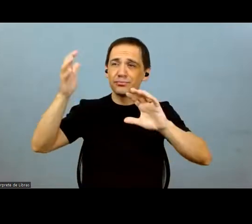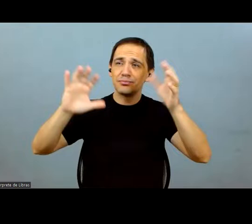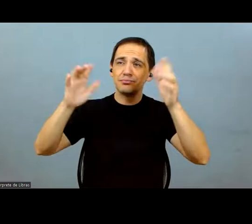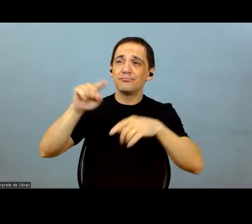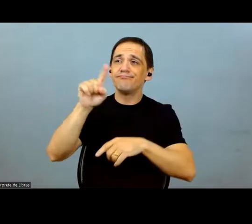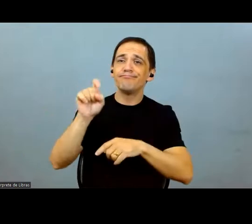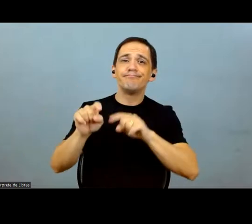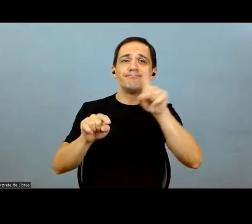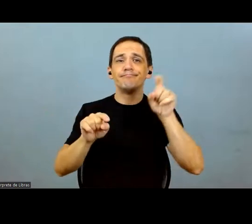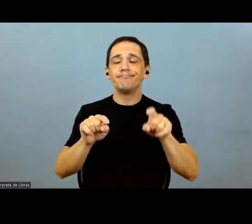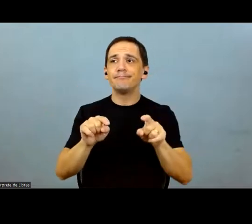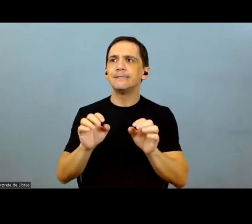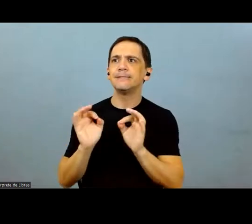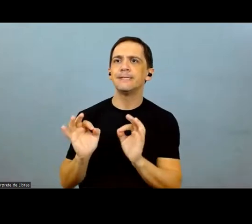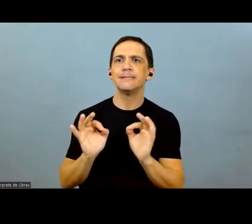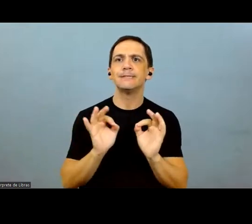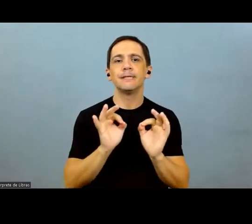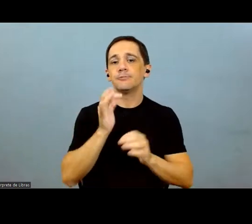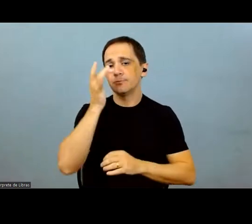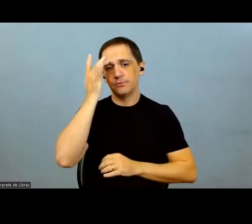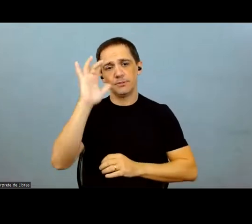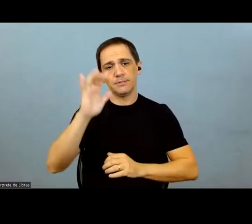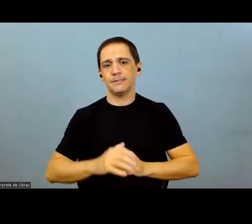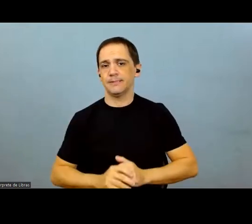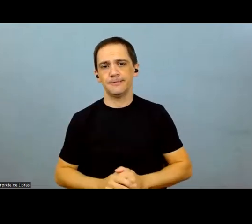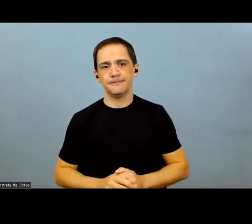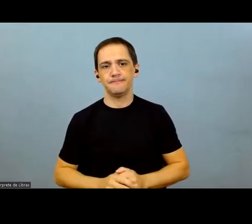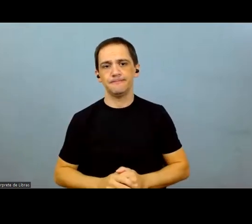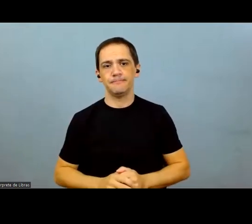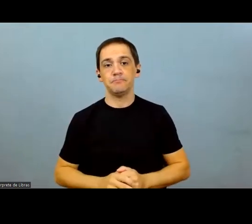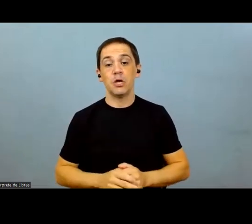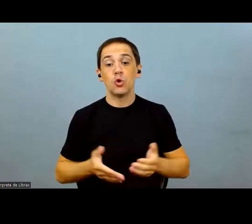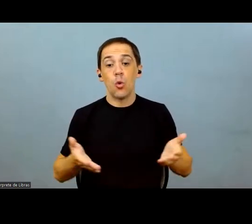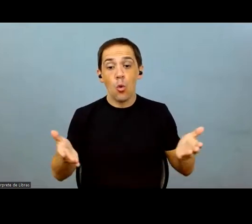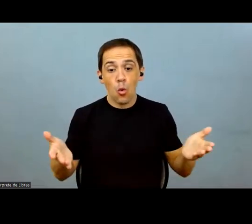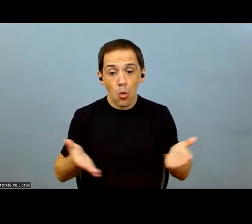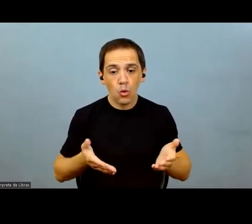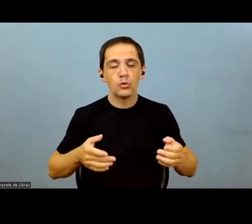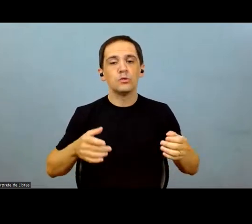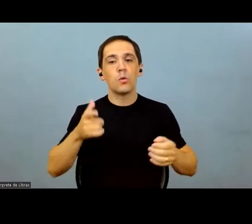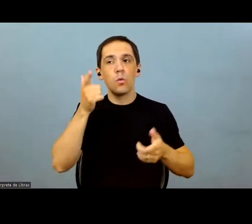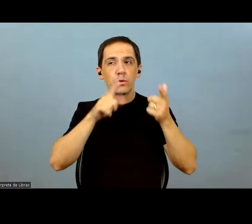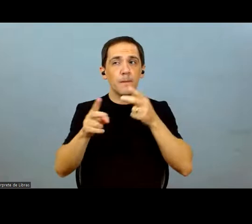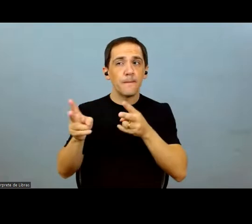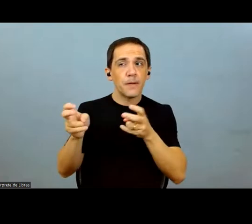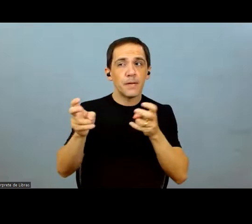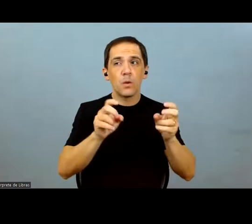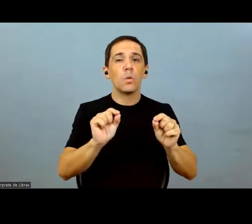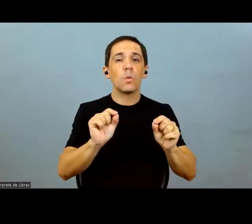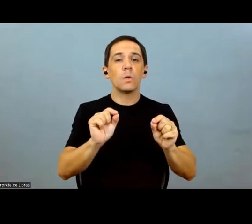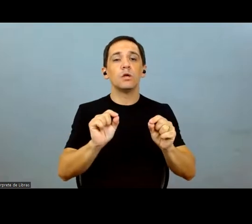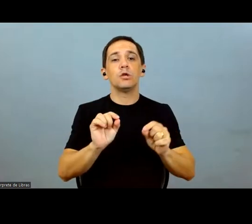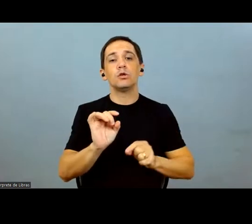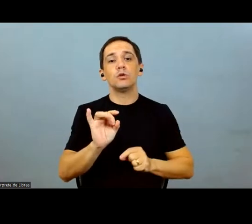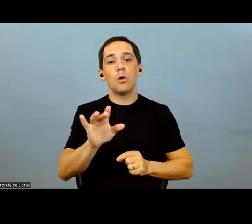many things are up in the air. But if the current scenario